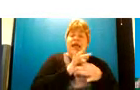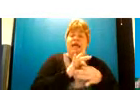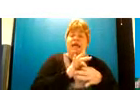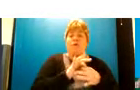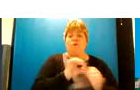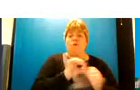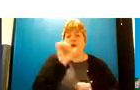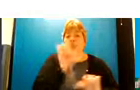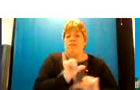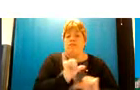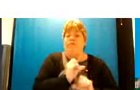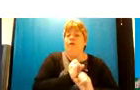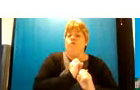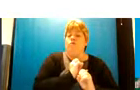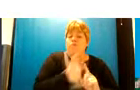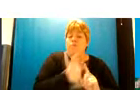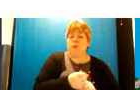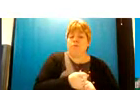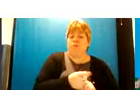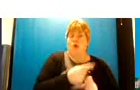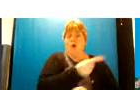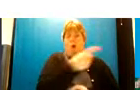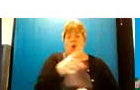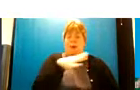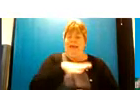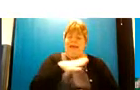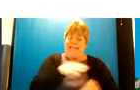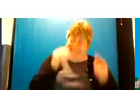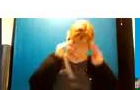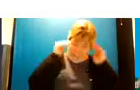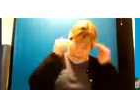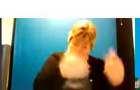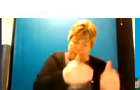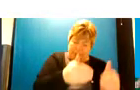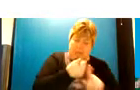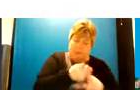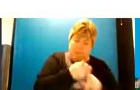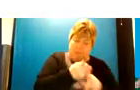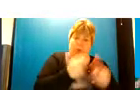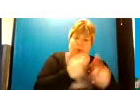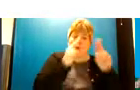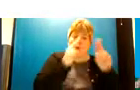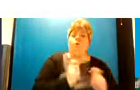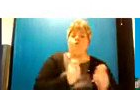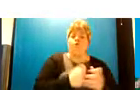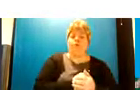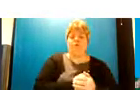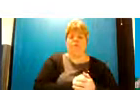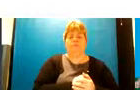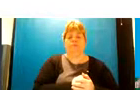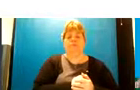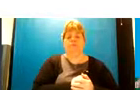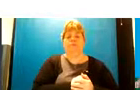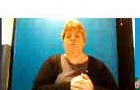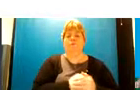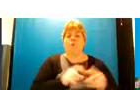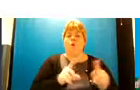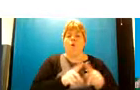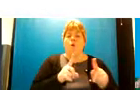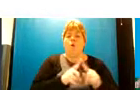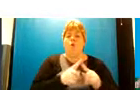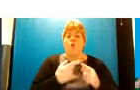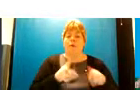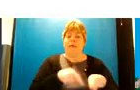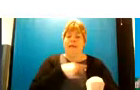brief response with them for those children that need it that intensive home home treatment and we're also alongside